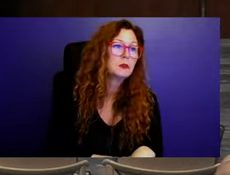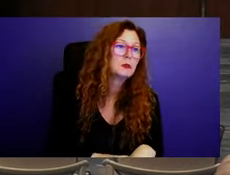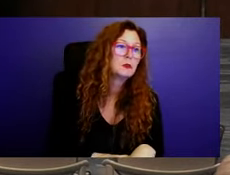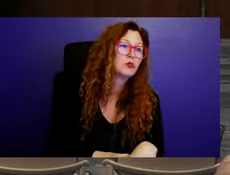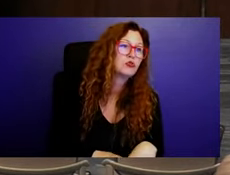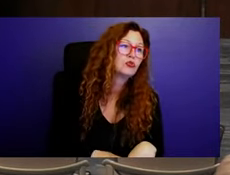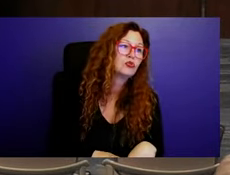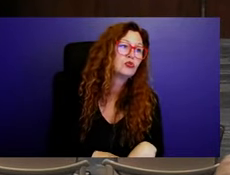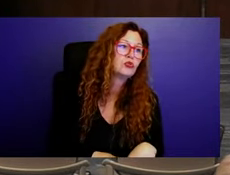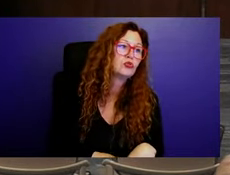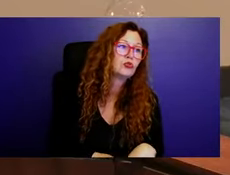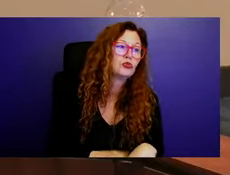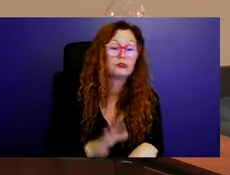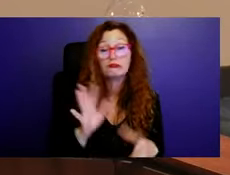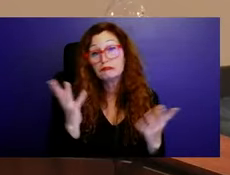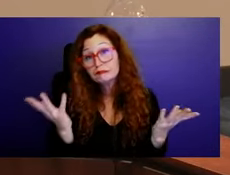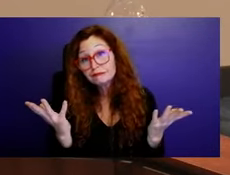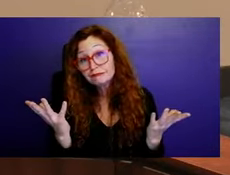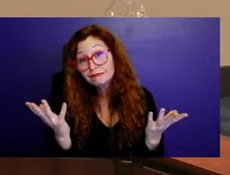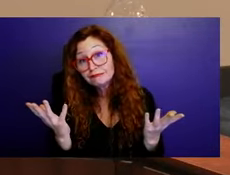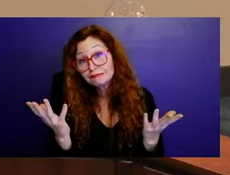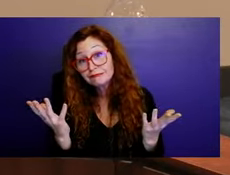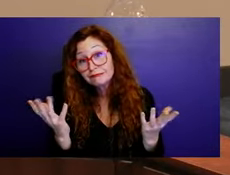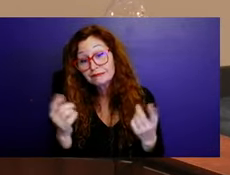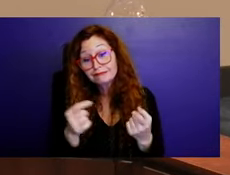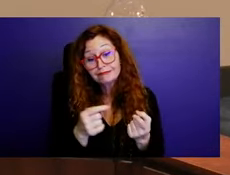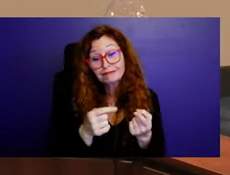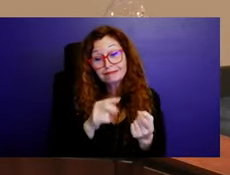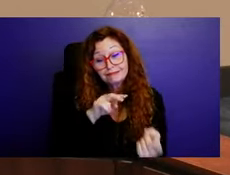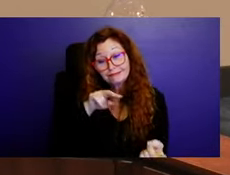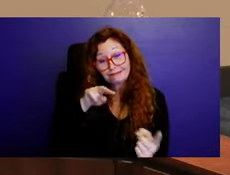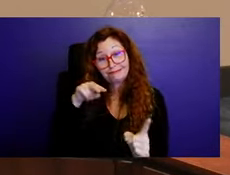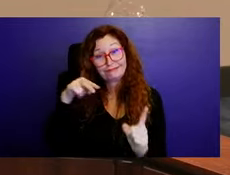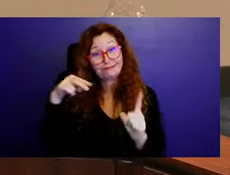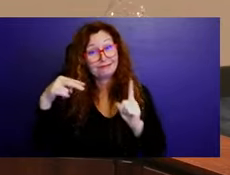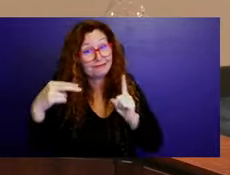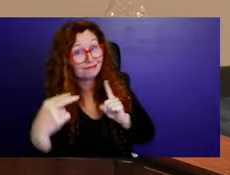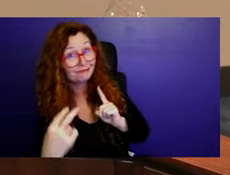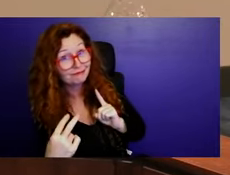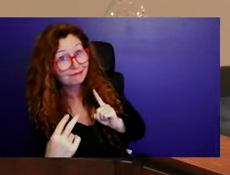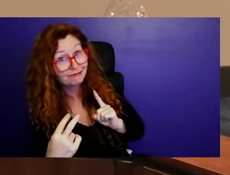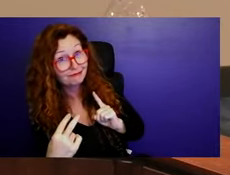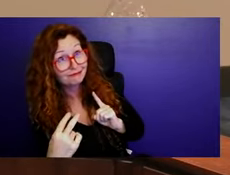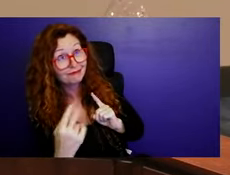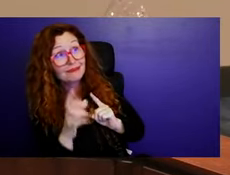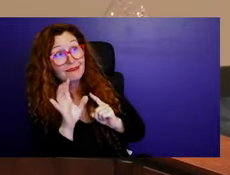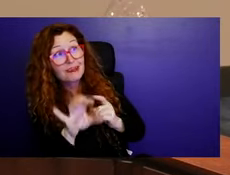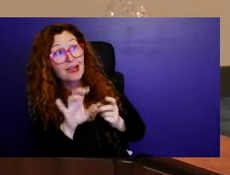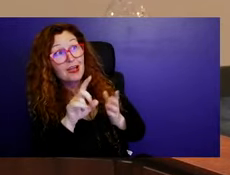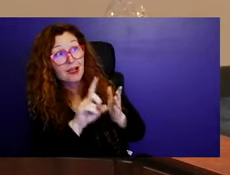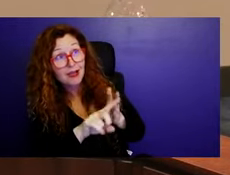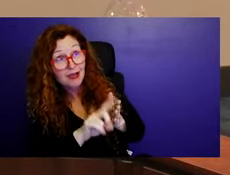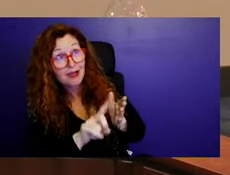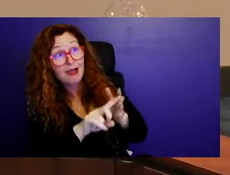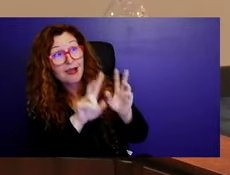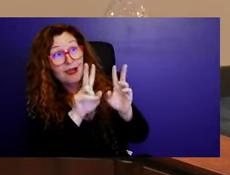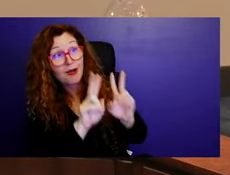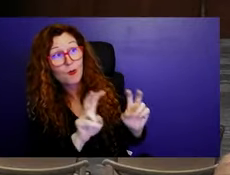but on the other hand, the feasibility analysis is a very big undertaking and it will take resources from each of the departments.